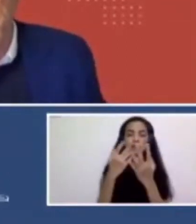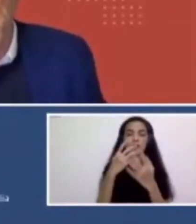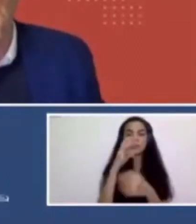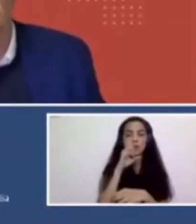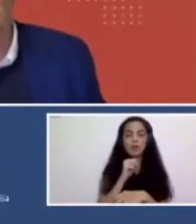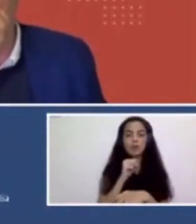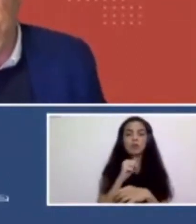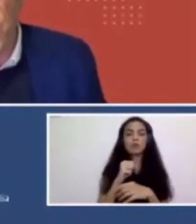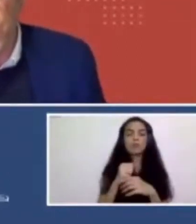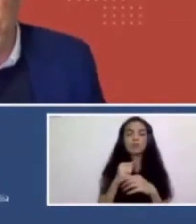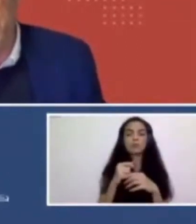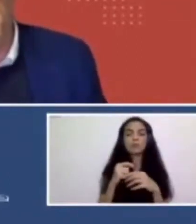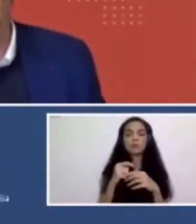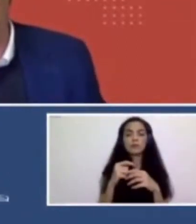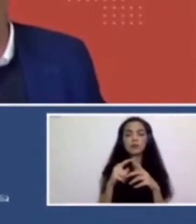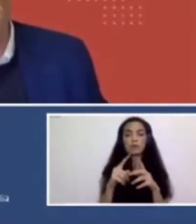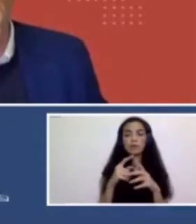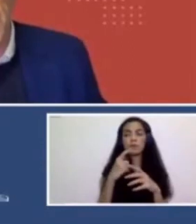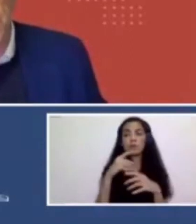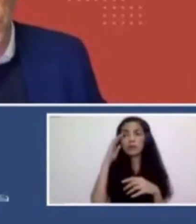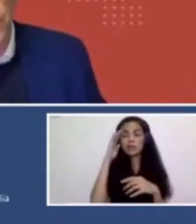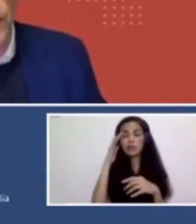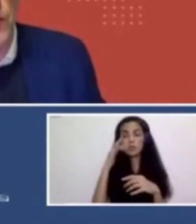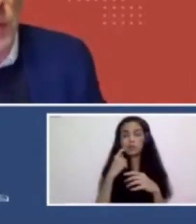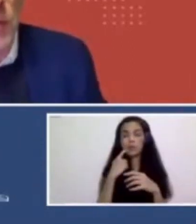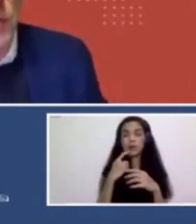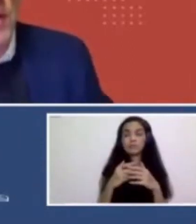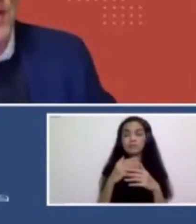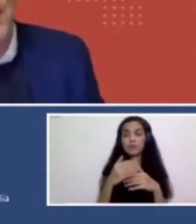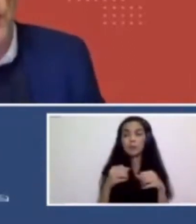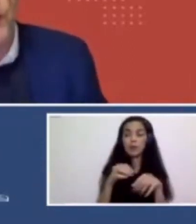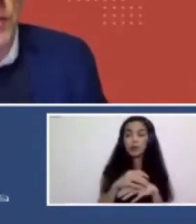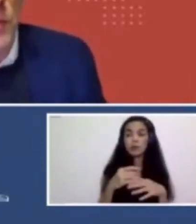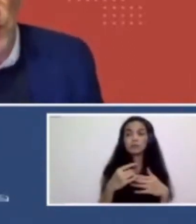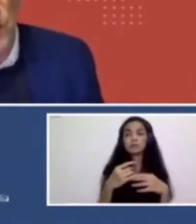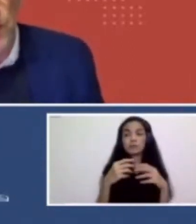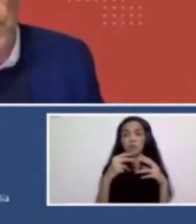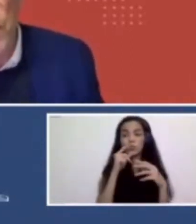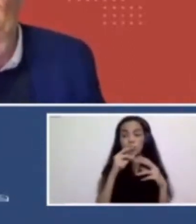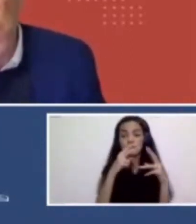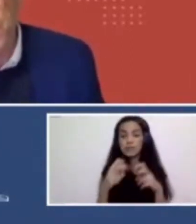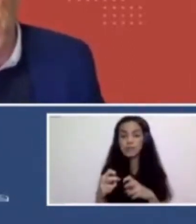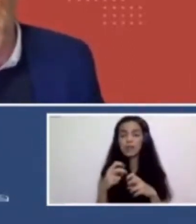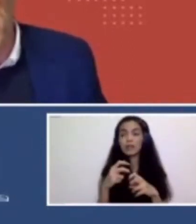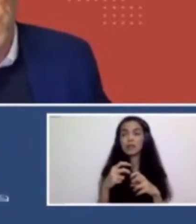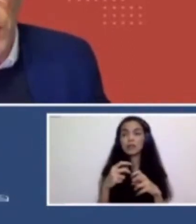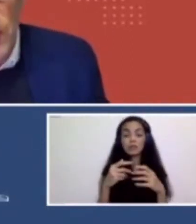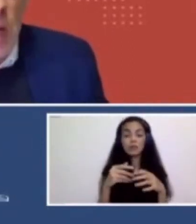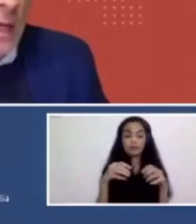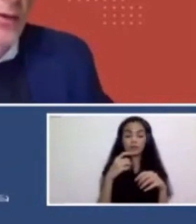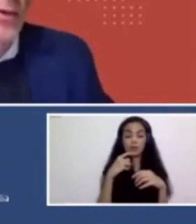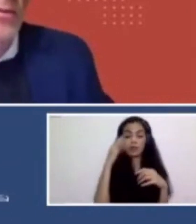to connect to the world and now sort of building back into the sort of research, um, more traditional kind of research that way.